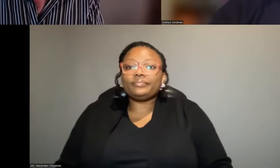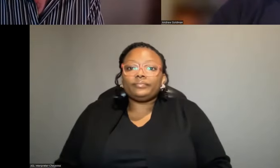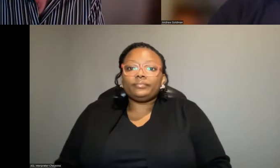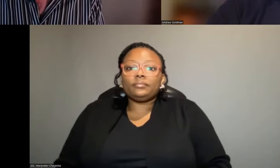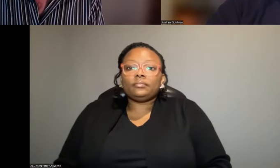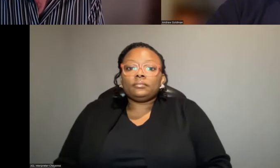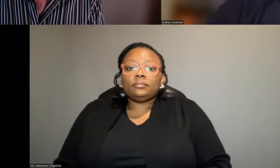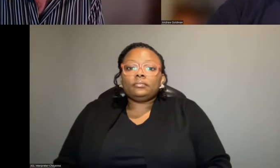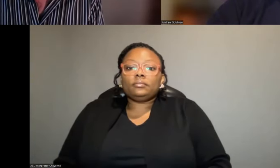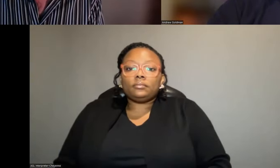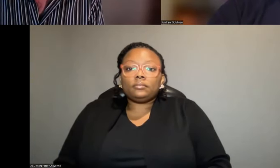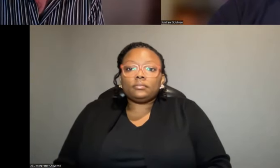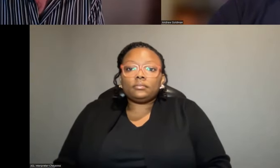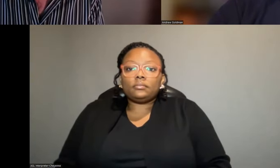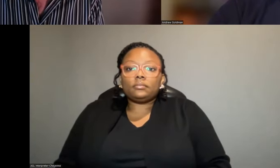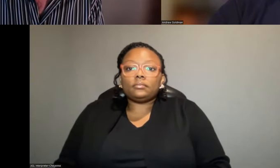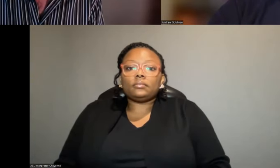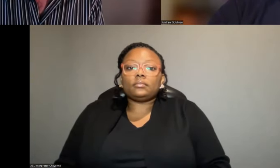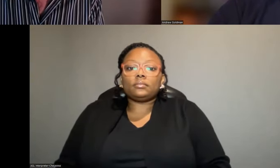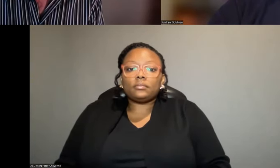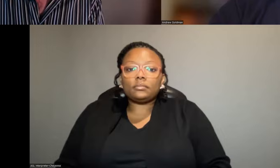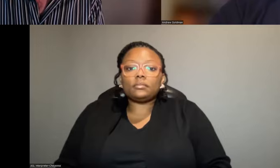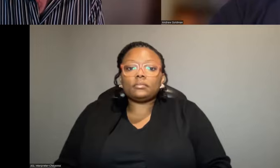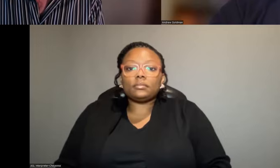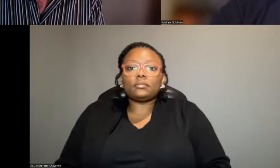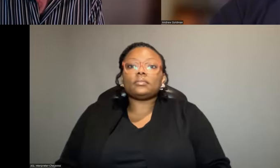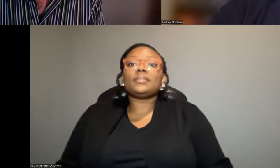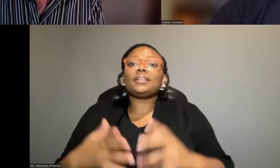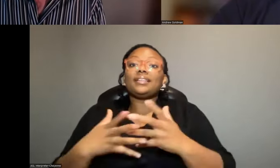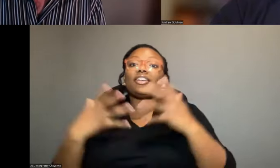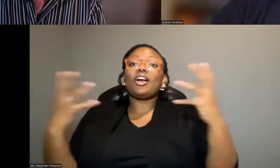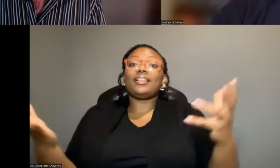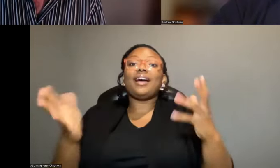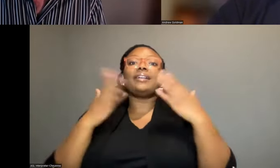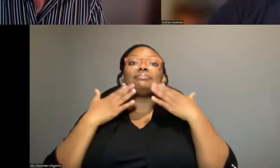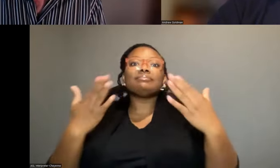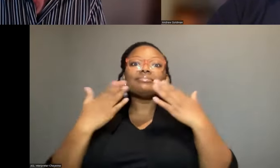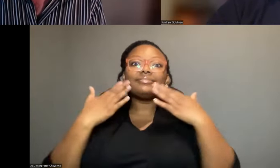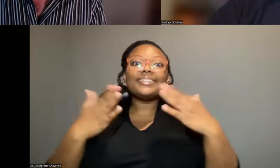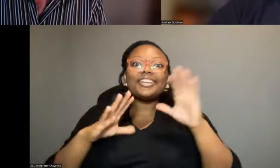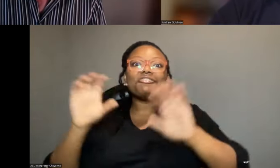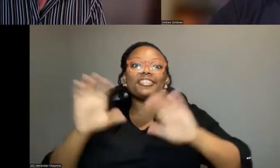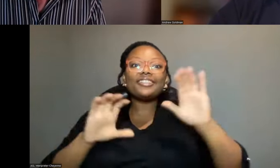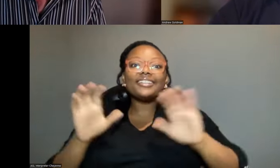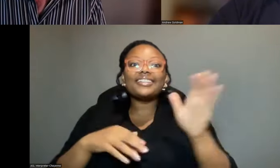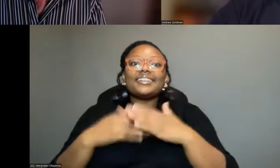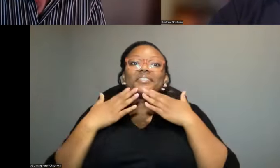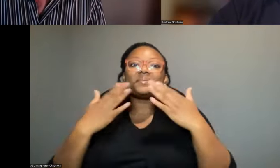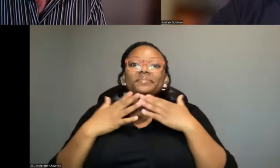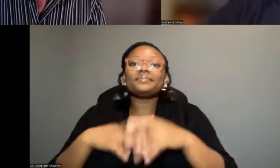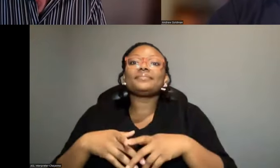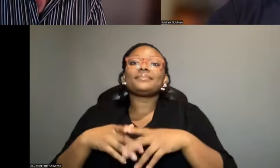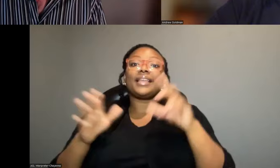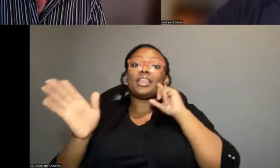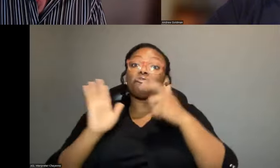Wonderful way to end. I should tell you that there are lots and lots of thank yous in the chat column. you very much. And a